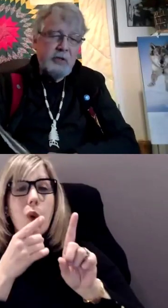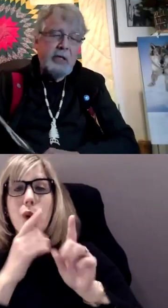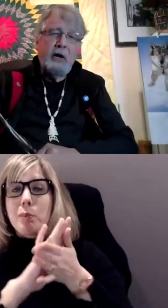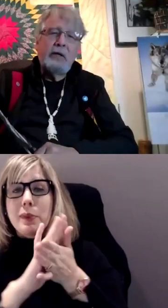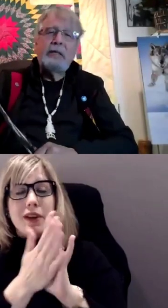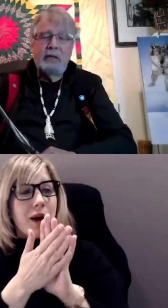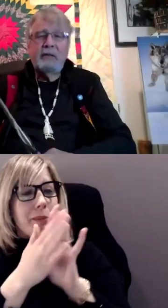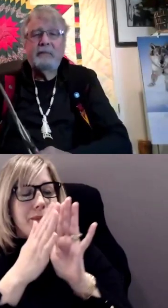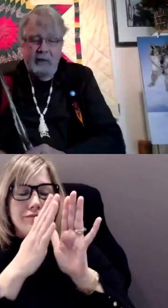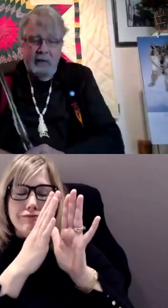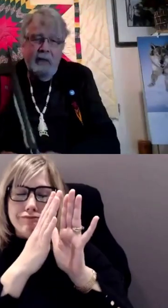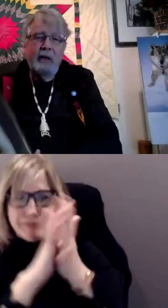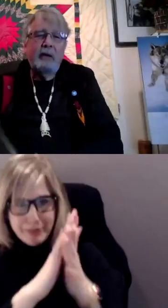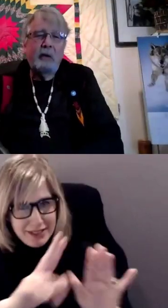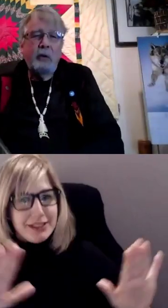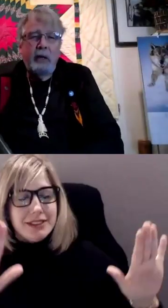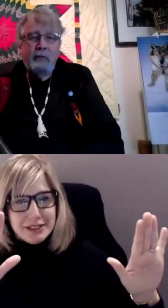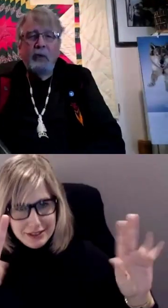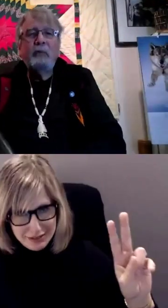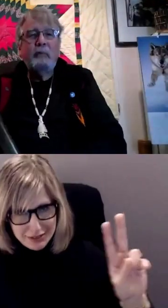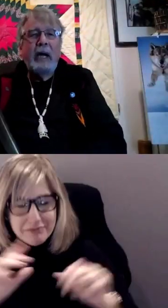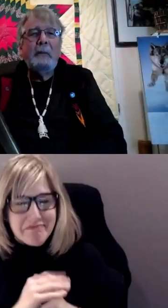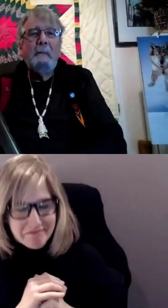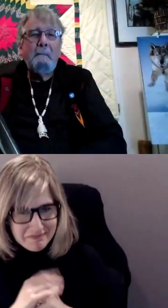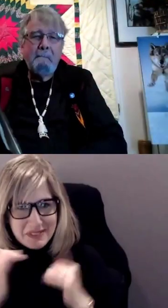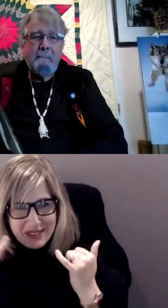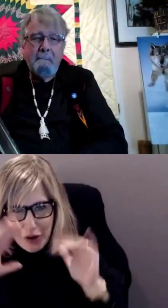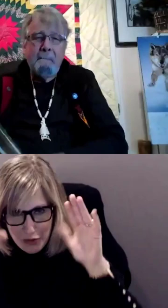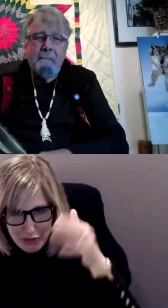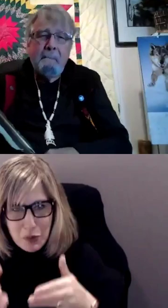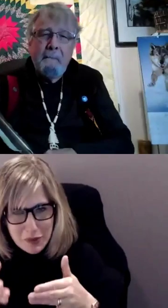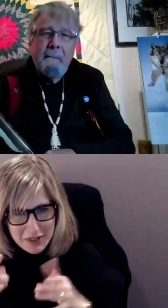miigwetch now grateful bye